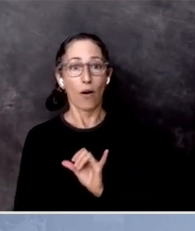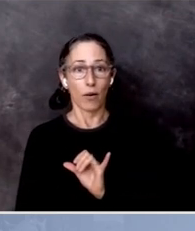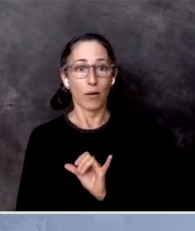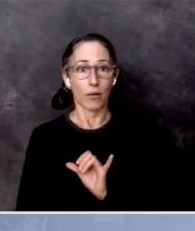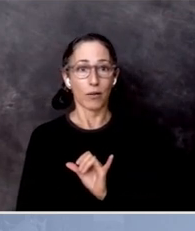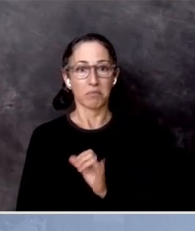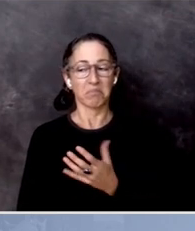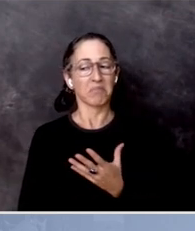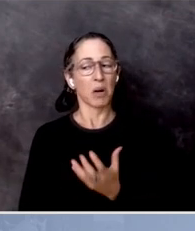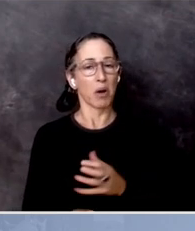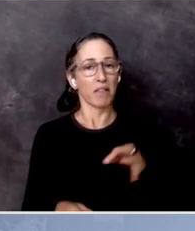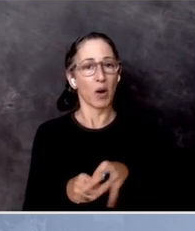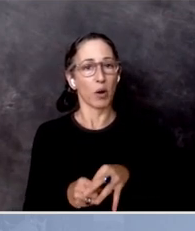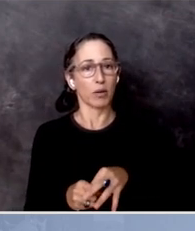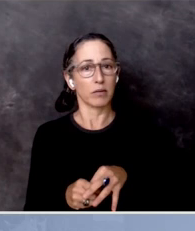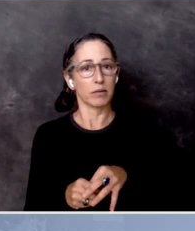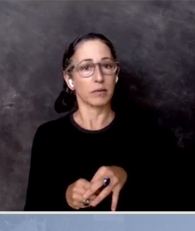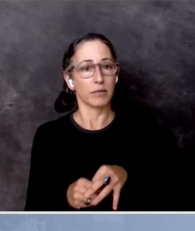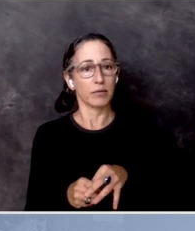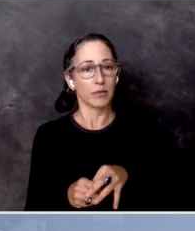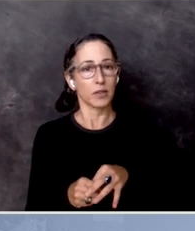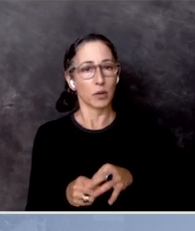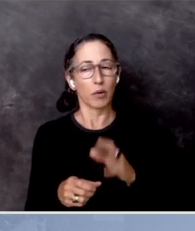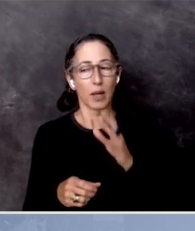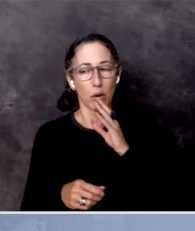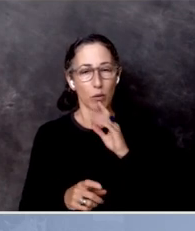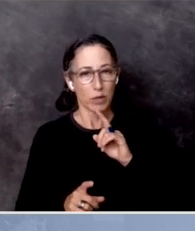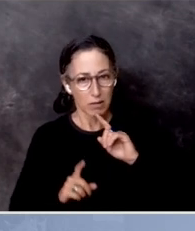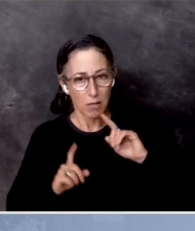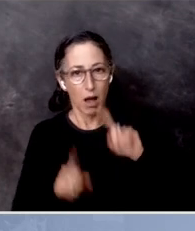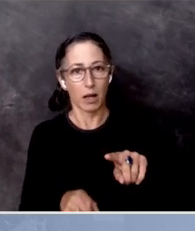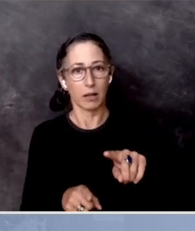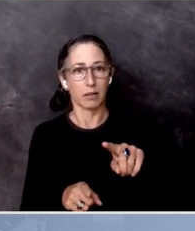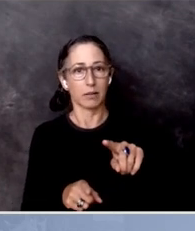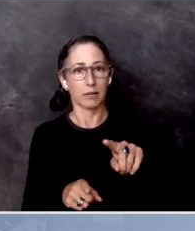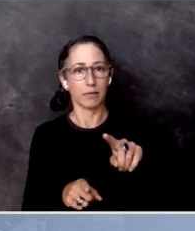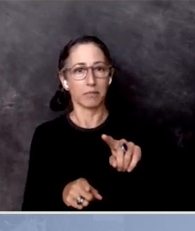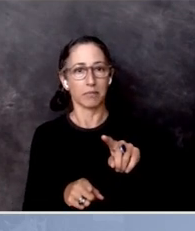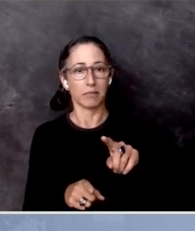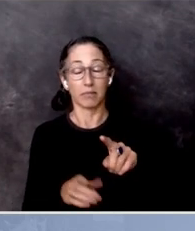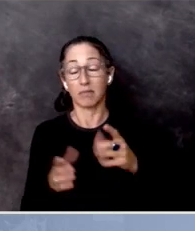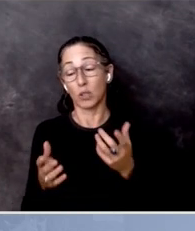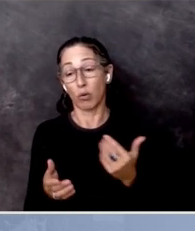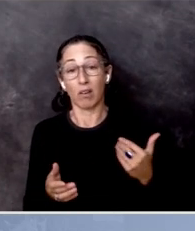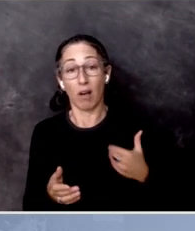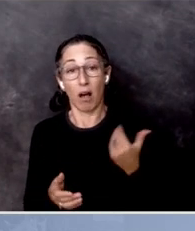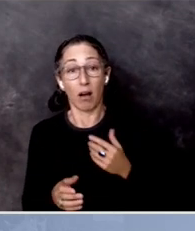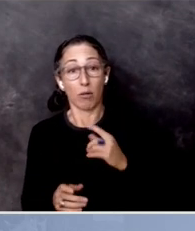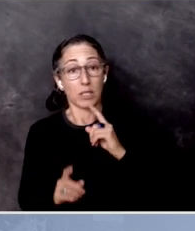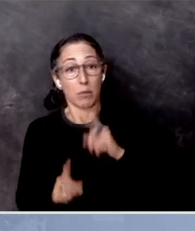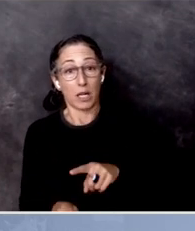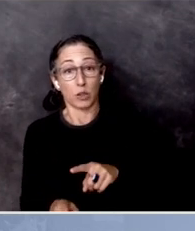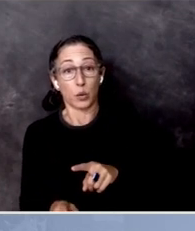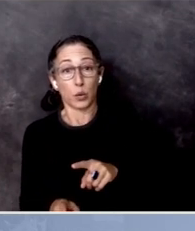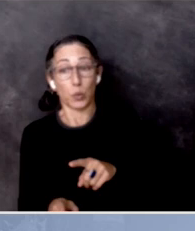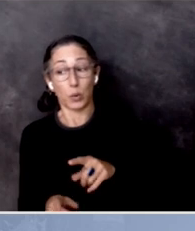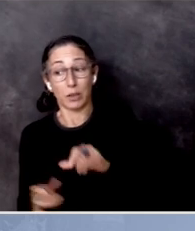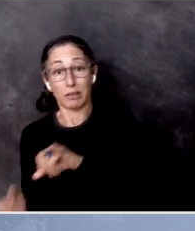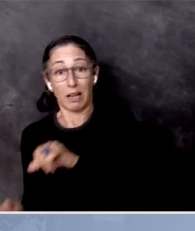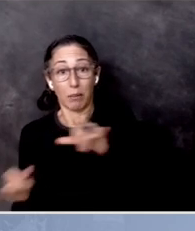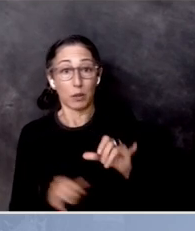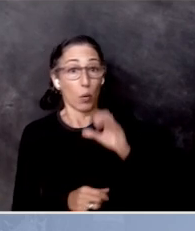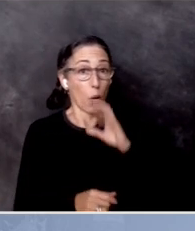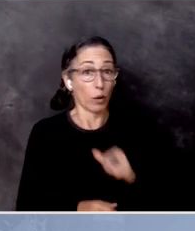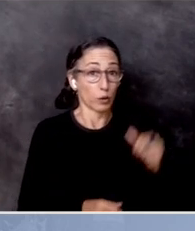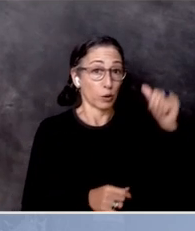be responding to the same kinds of things that a 50-year-old man might respond to. I think that's really important. And they have